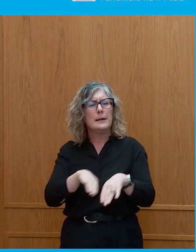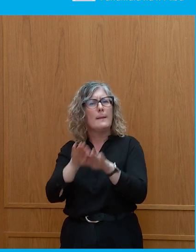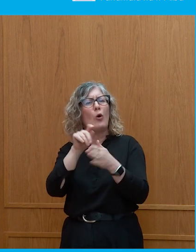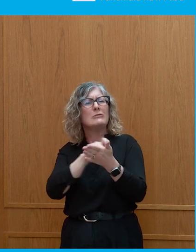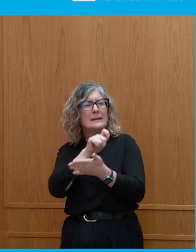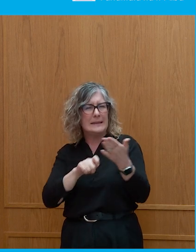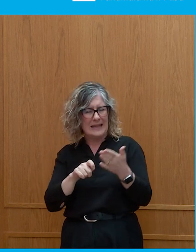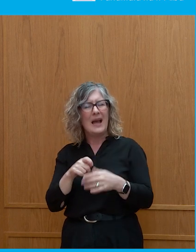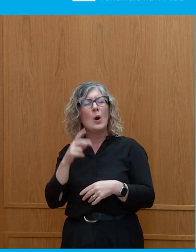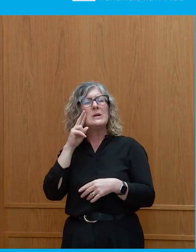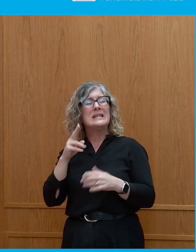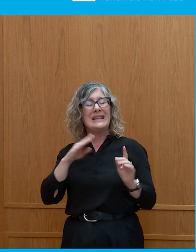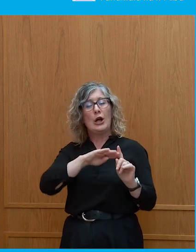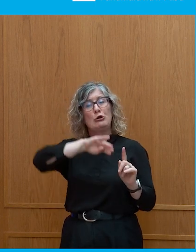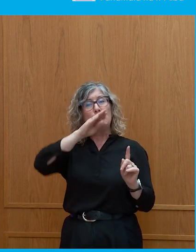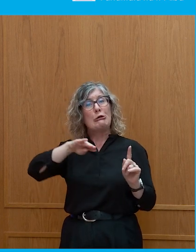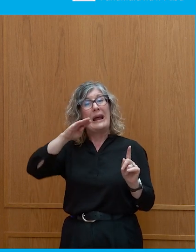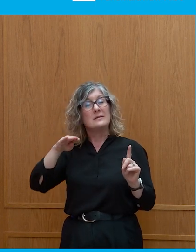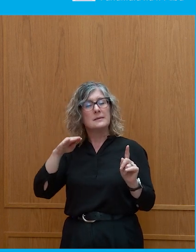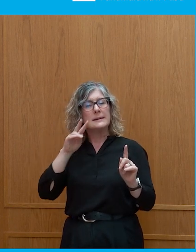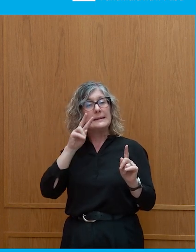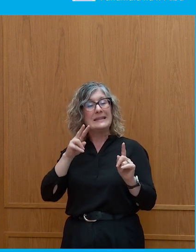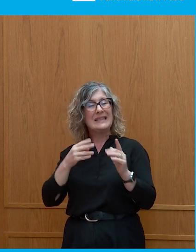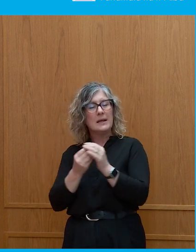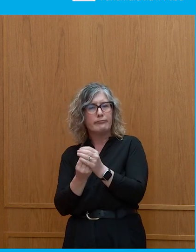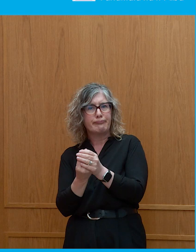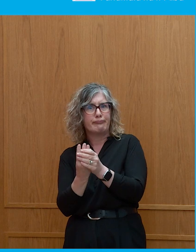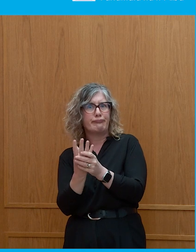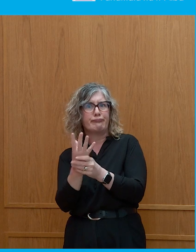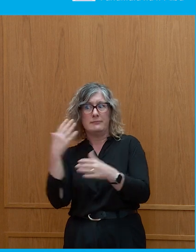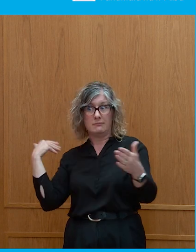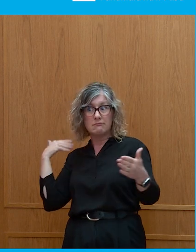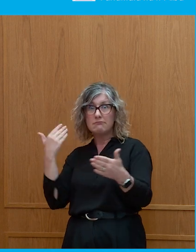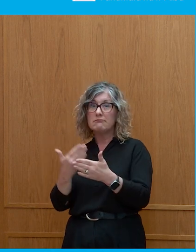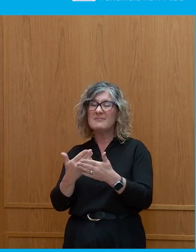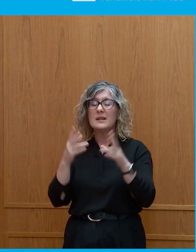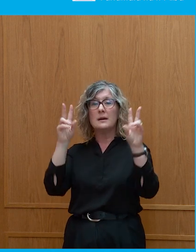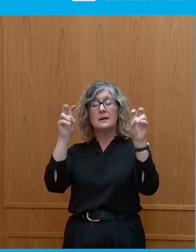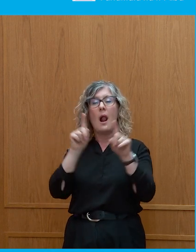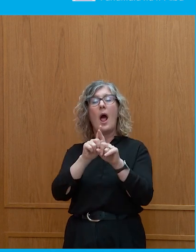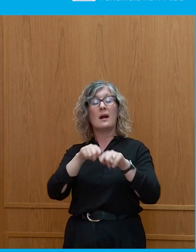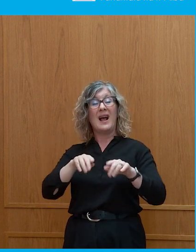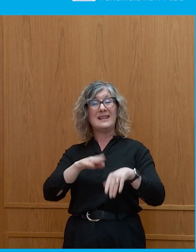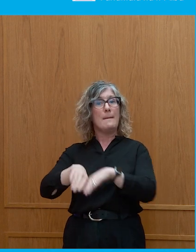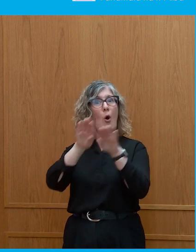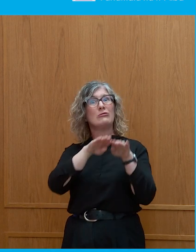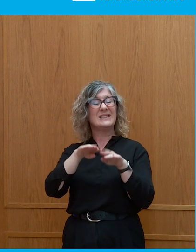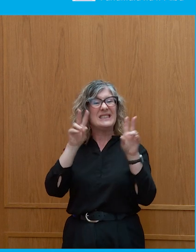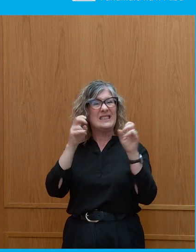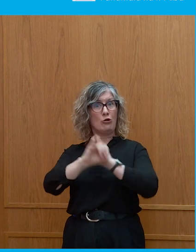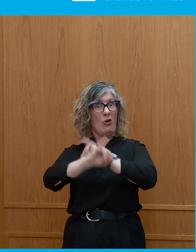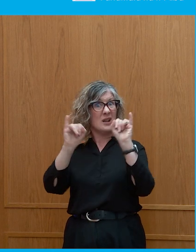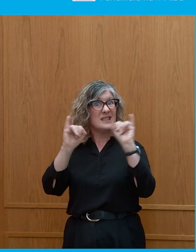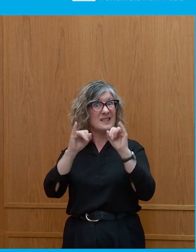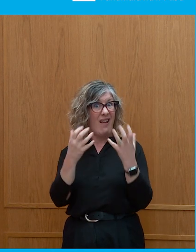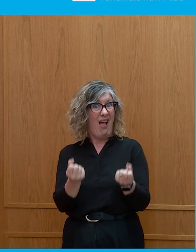And one of the reasons that we – people talk about, you the crisis of democracy and so on is because it's almost being eaten from within. You know, voters